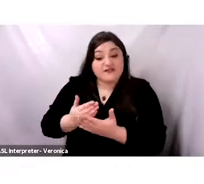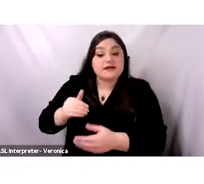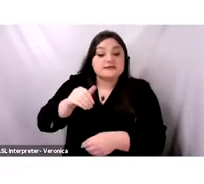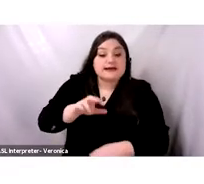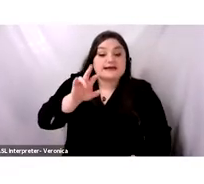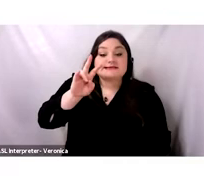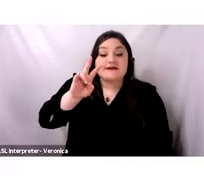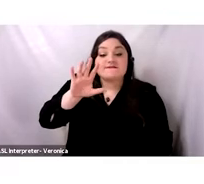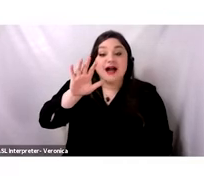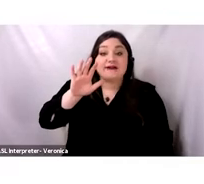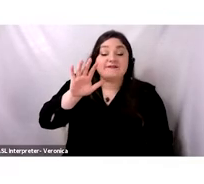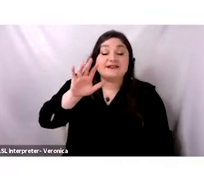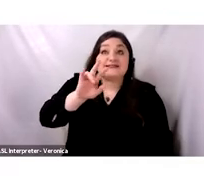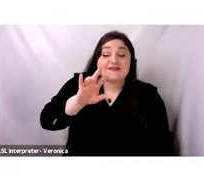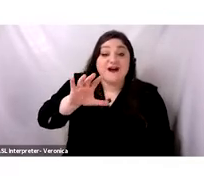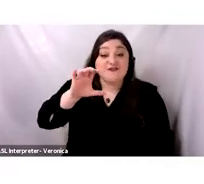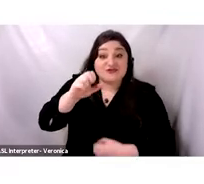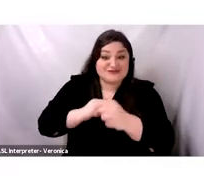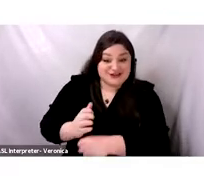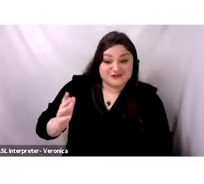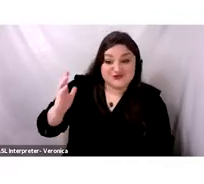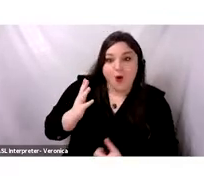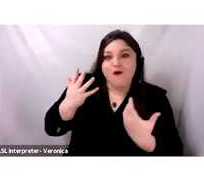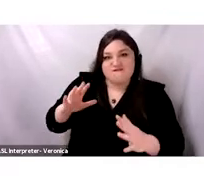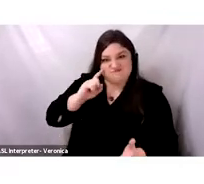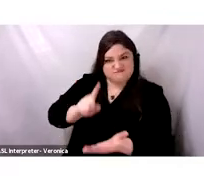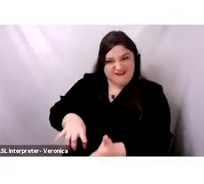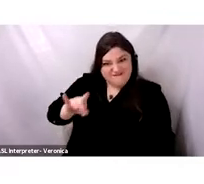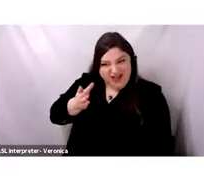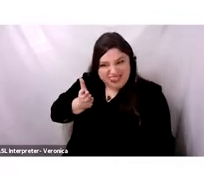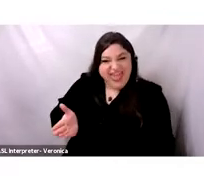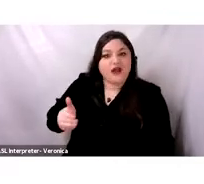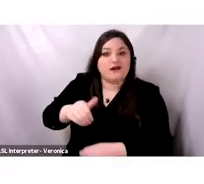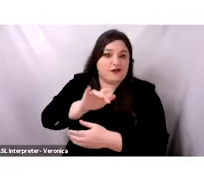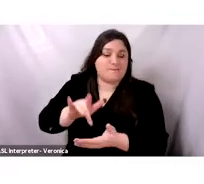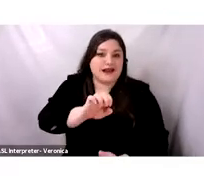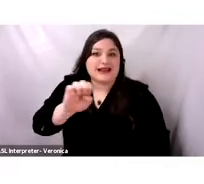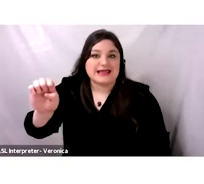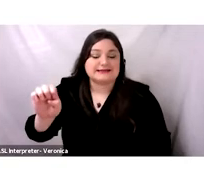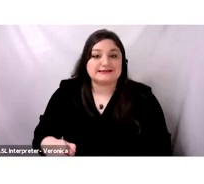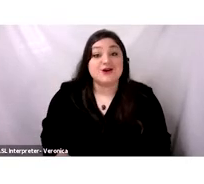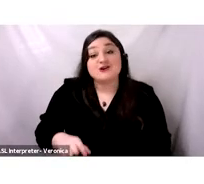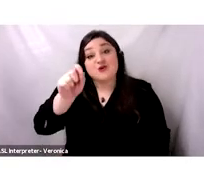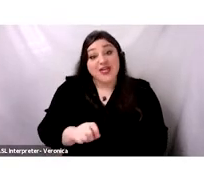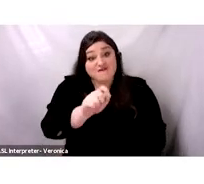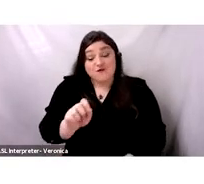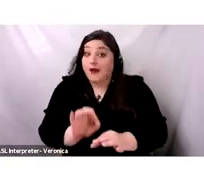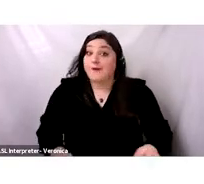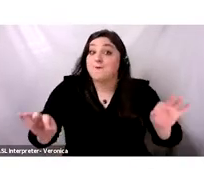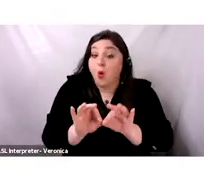have been identified in the Middle East. This is very important. Because hummus, as we call it,